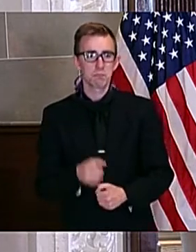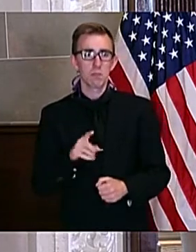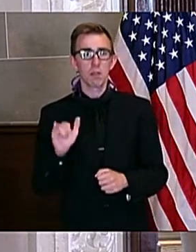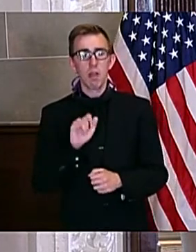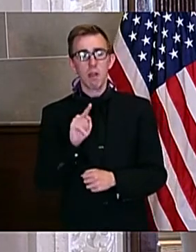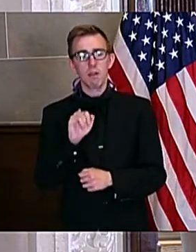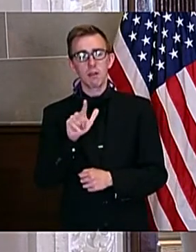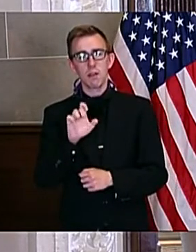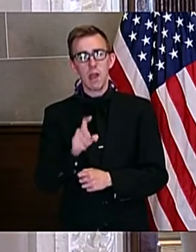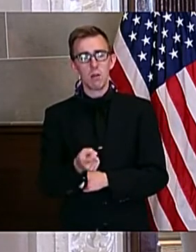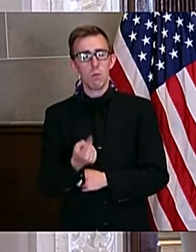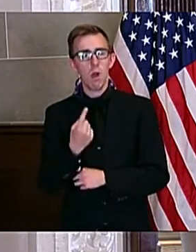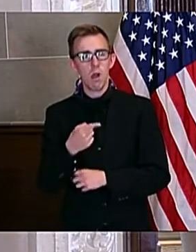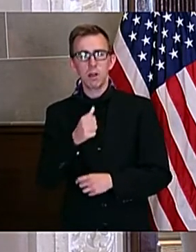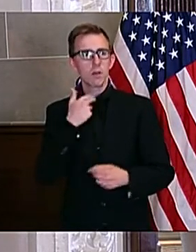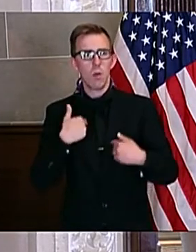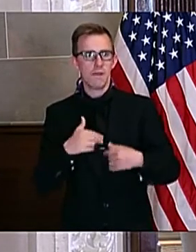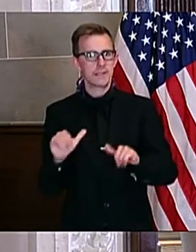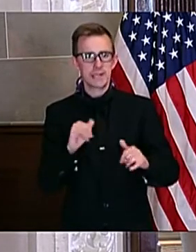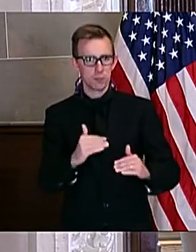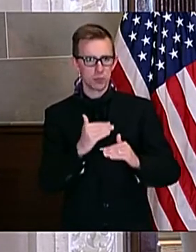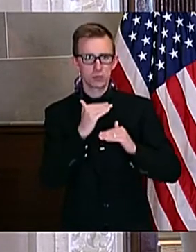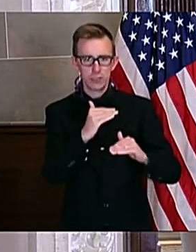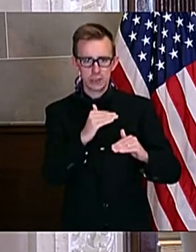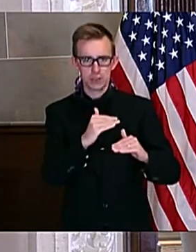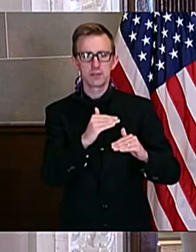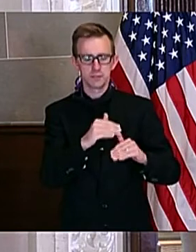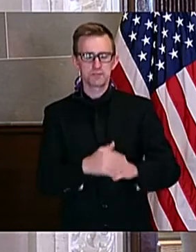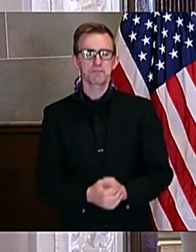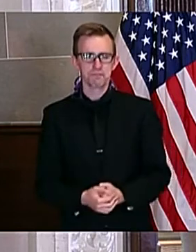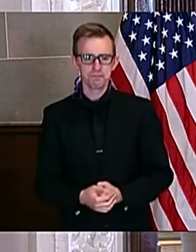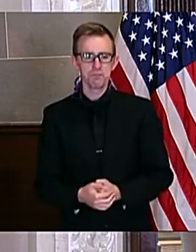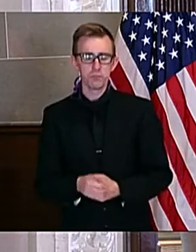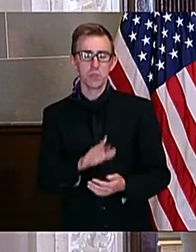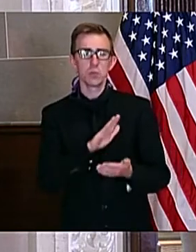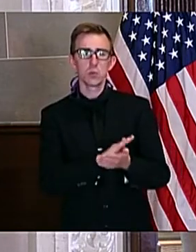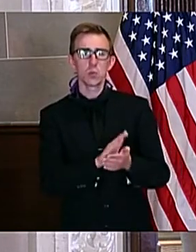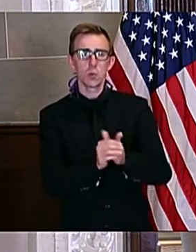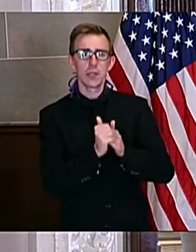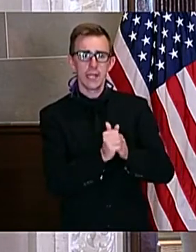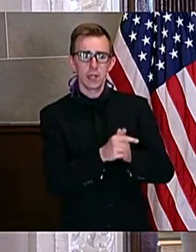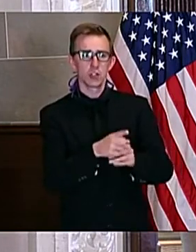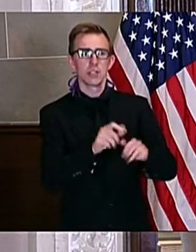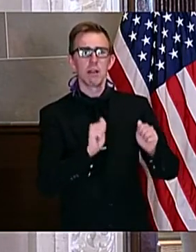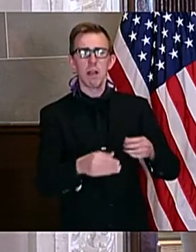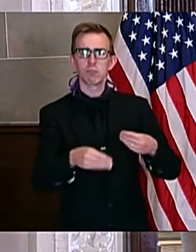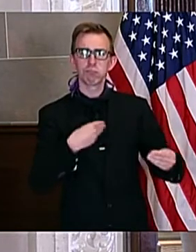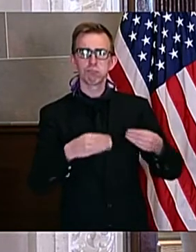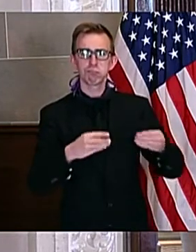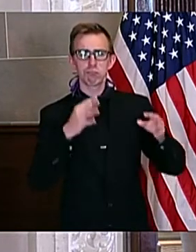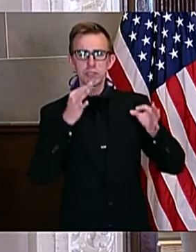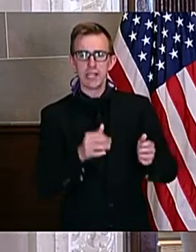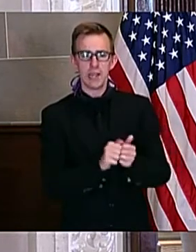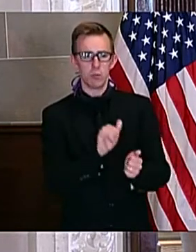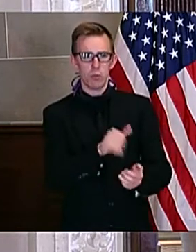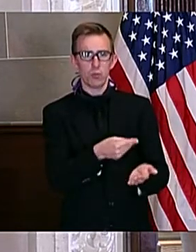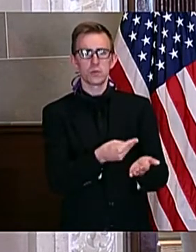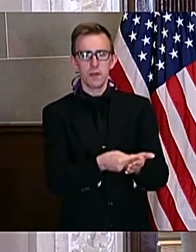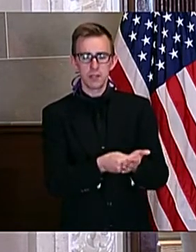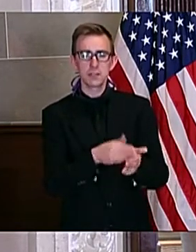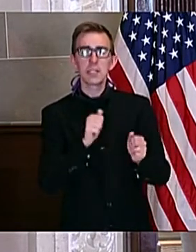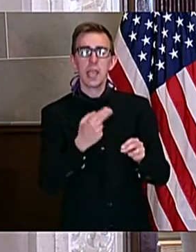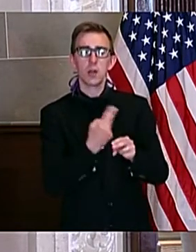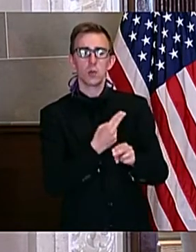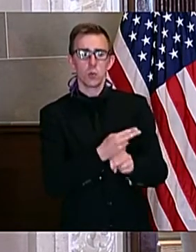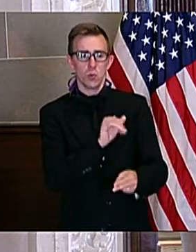they do not have the same kinds of restrictions. Instead, school leaders have great flexibility with these funds and can use those